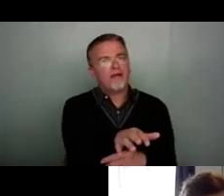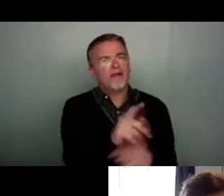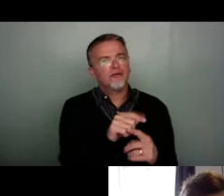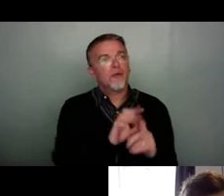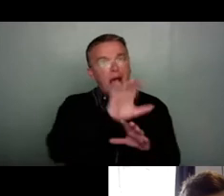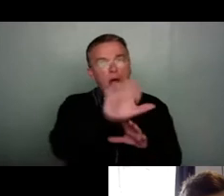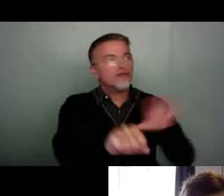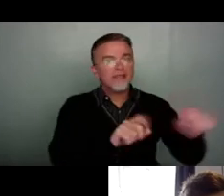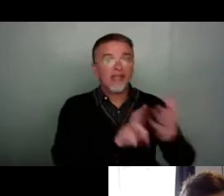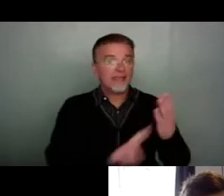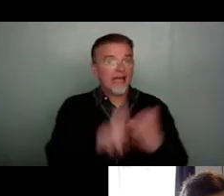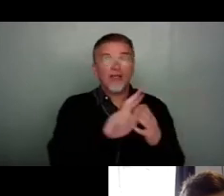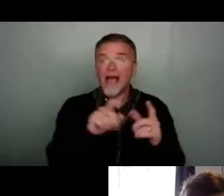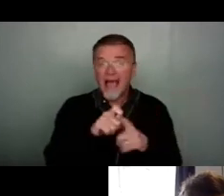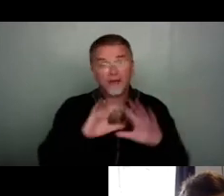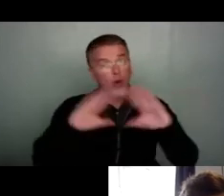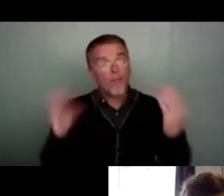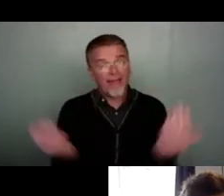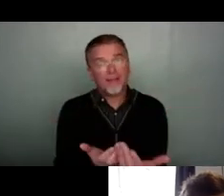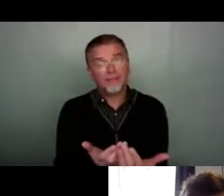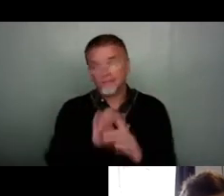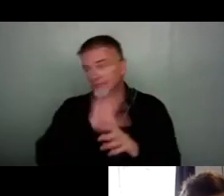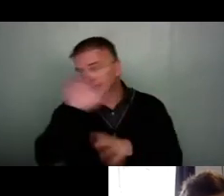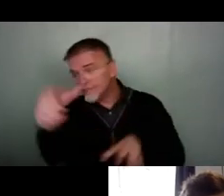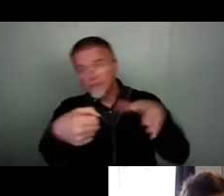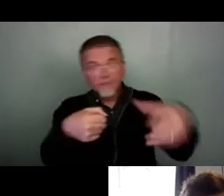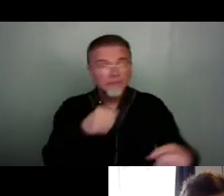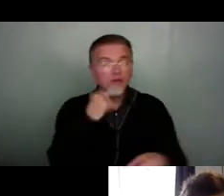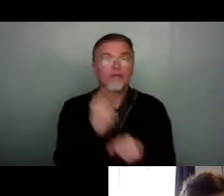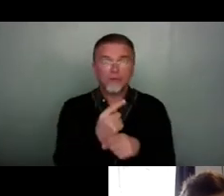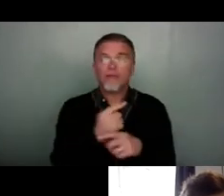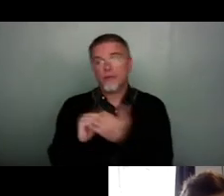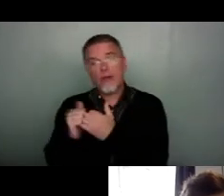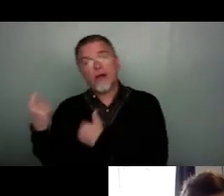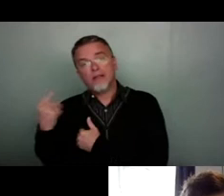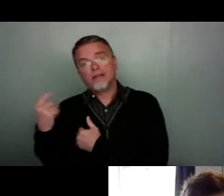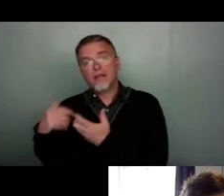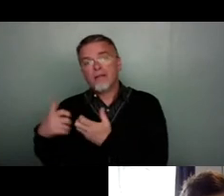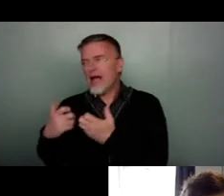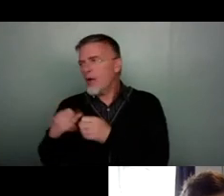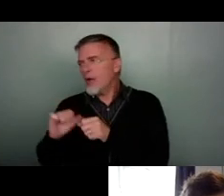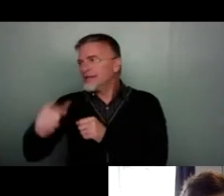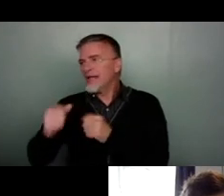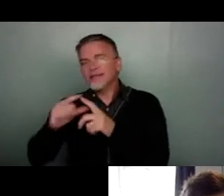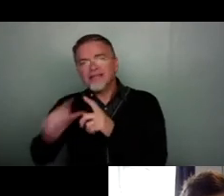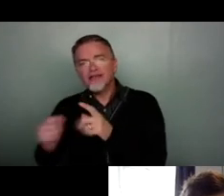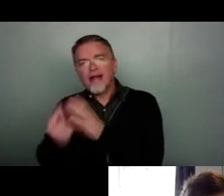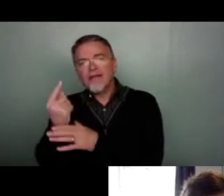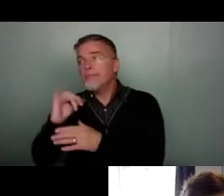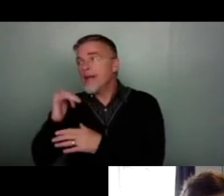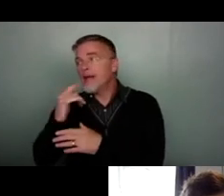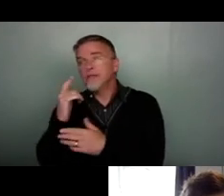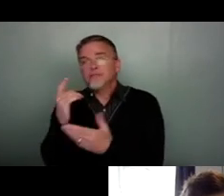nationally and also globally. So we're talking to partners about how our next digital event might